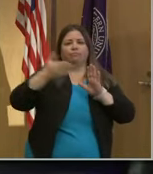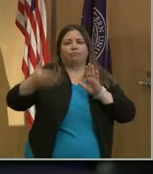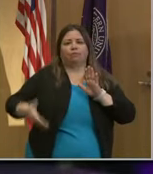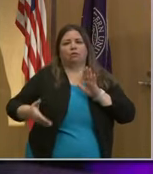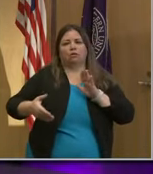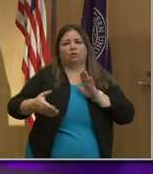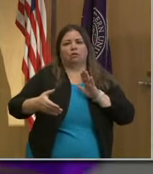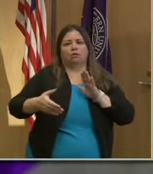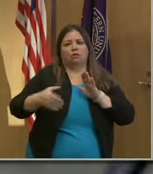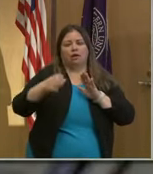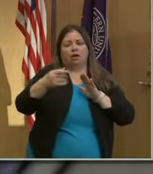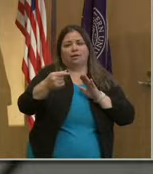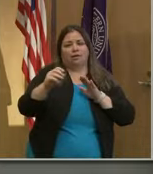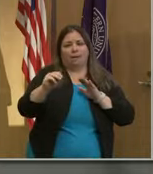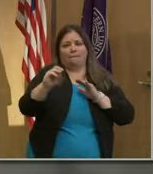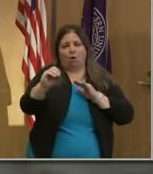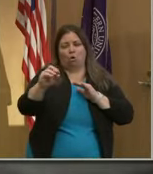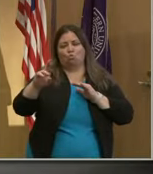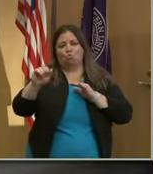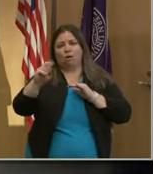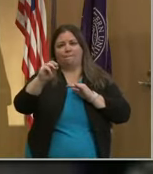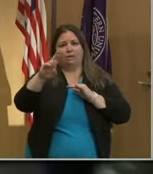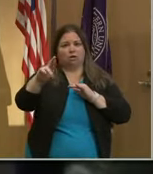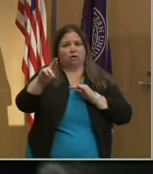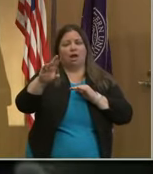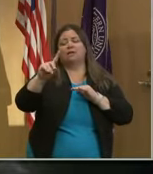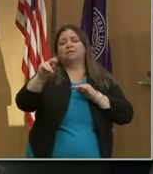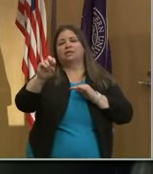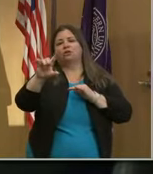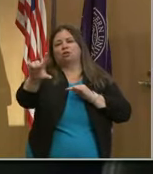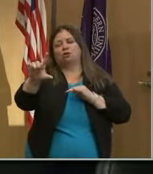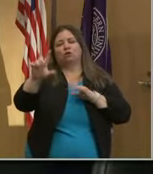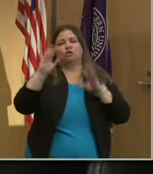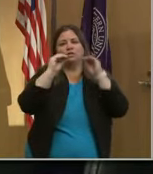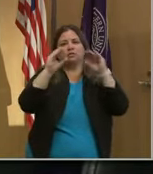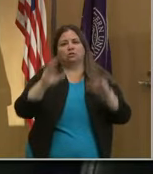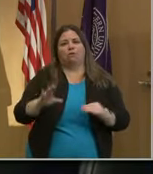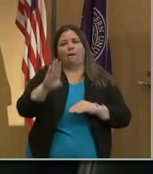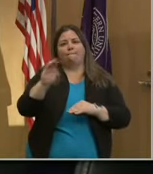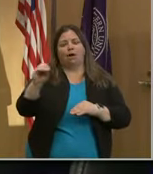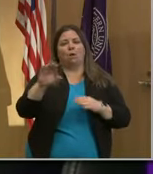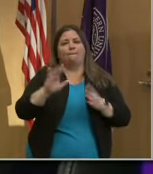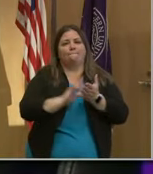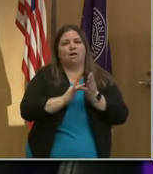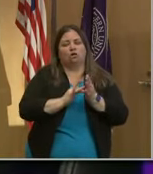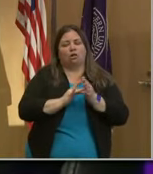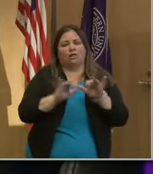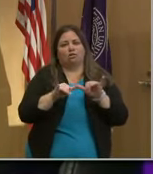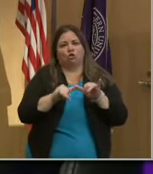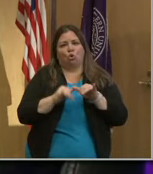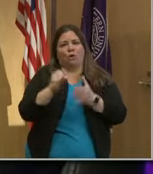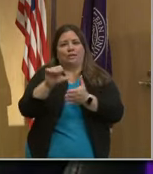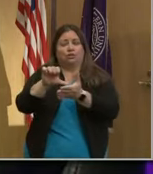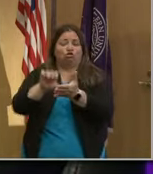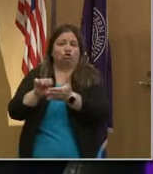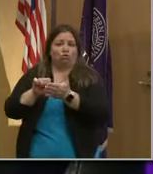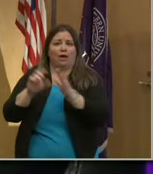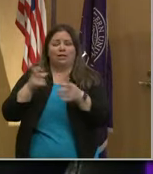him is Guillermo Amir, Daniel Hale Williams, Professor of Biomedical Engineering and Surgery and Director